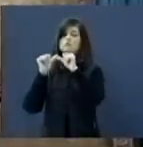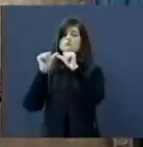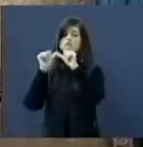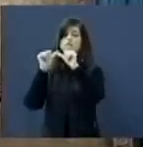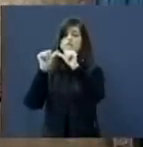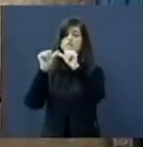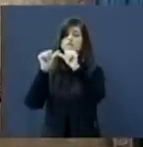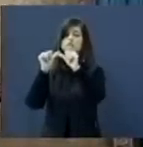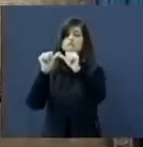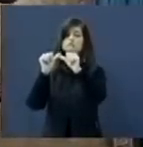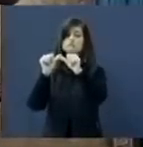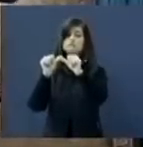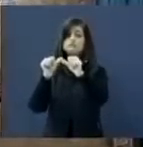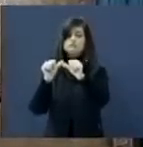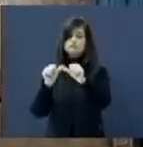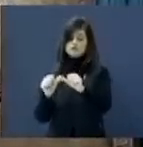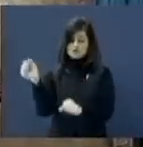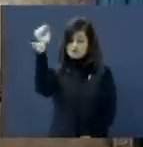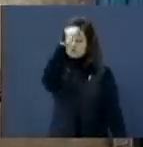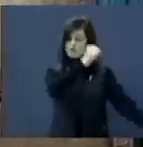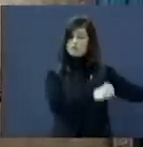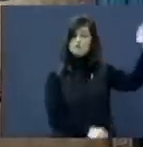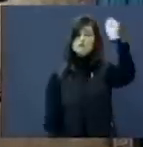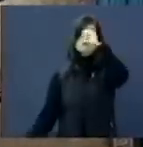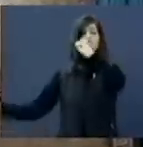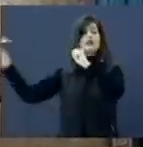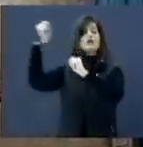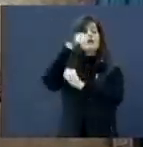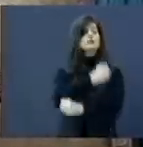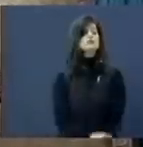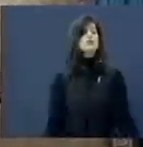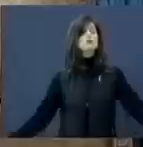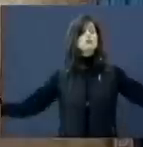Though the sails are torn